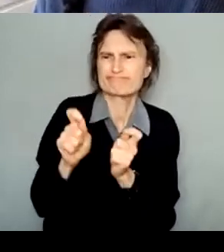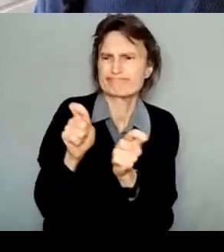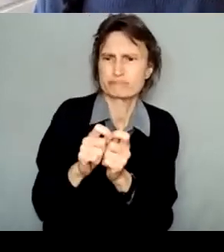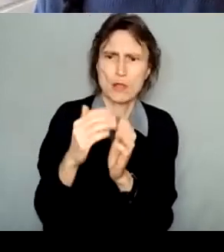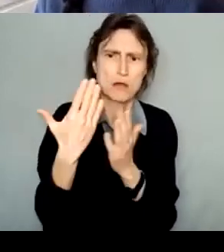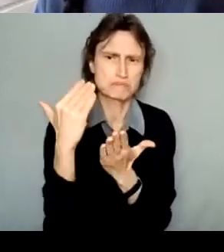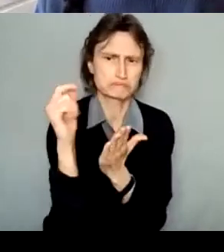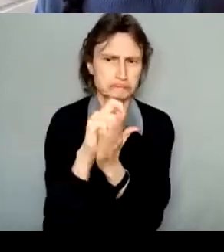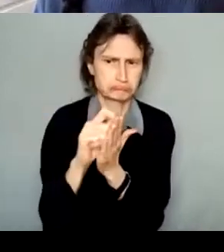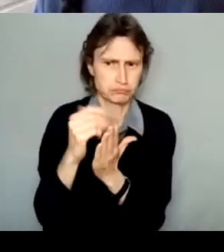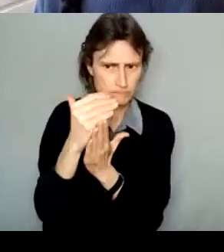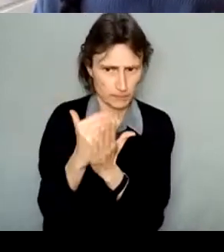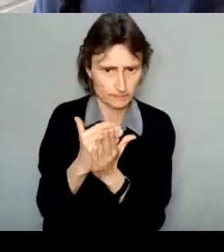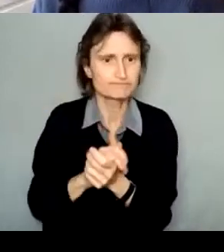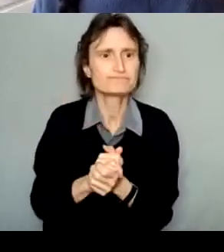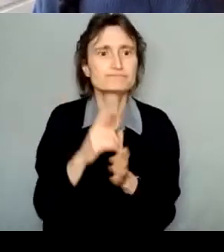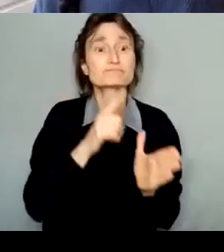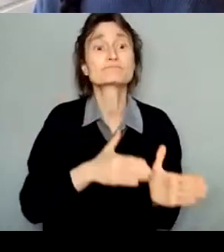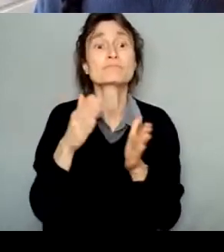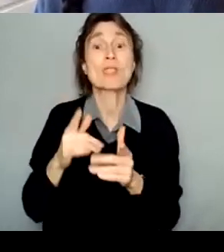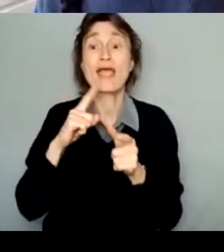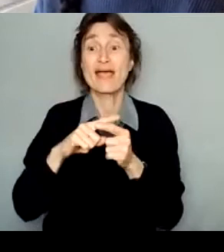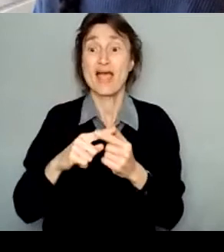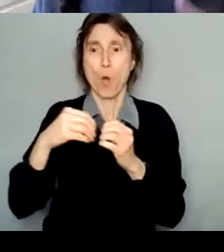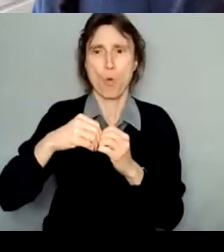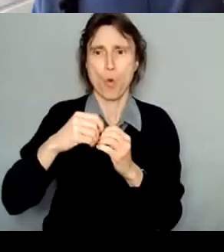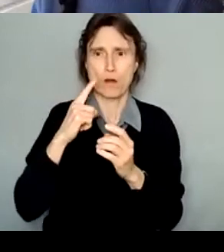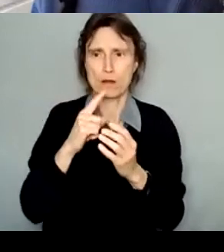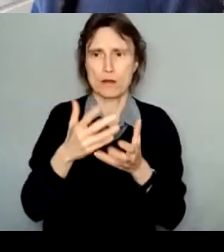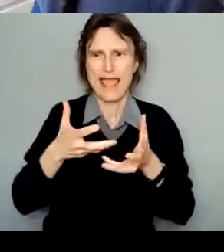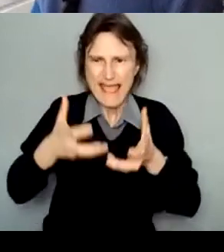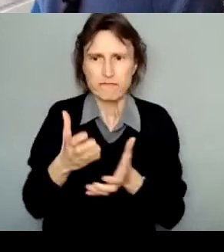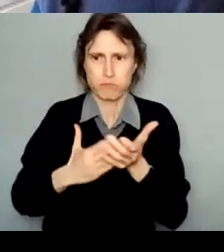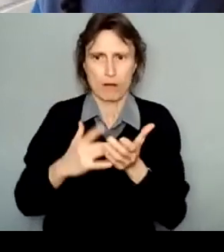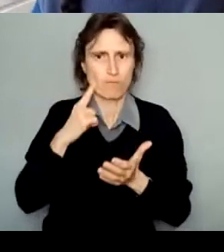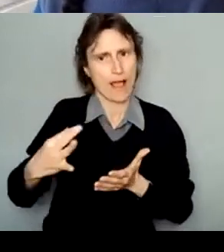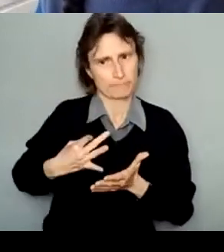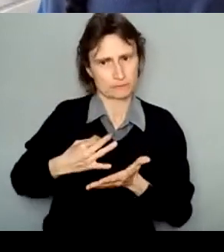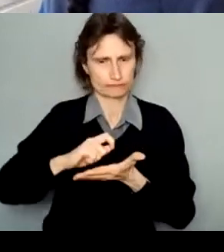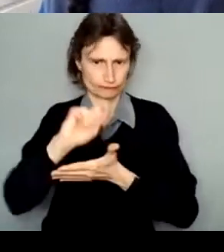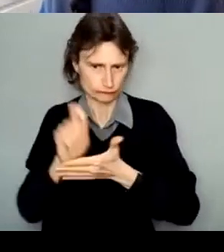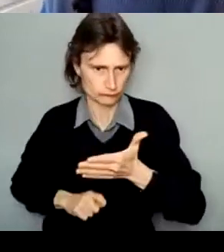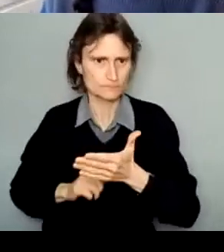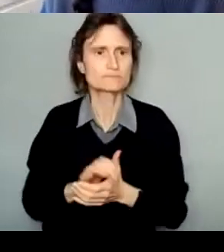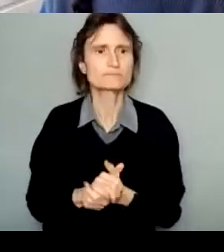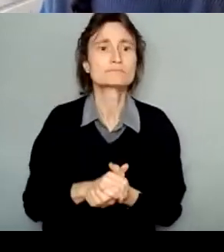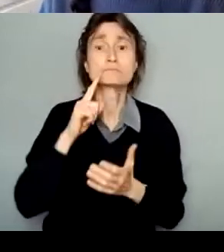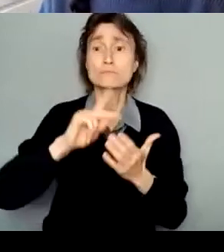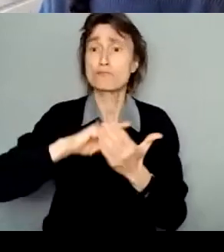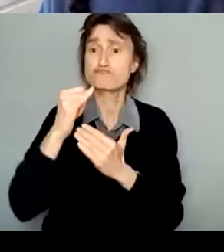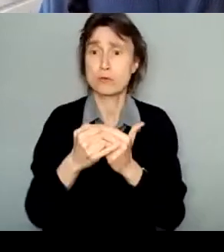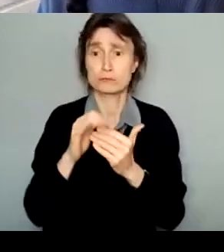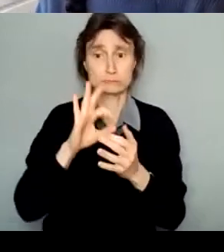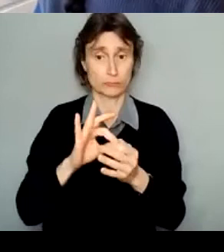And then these are the meatier parts of the application. So the three primary written parts include the project description,